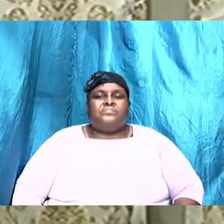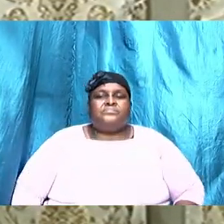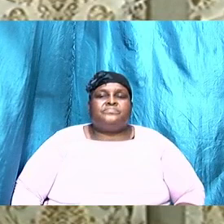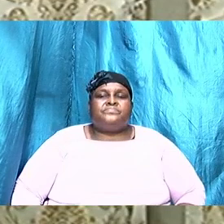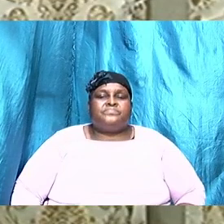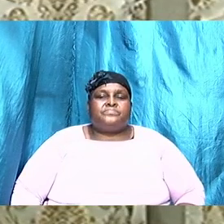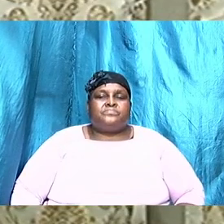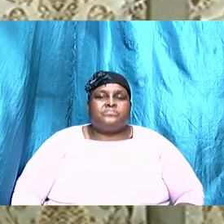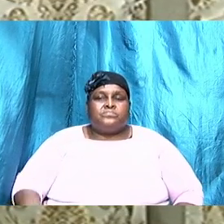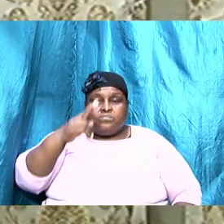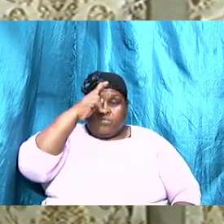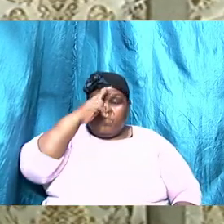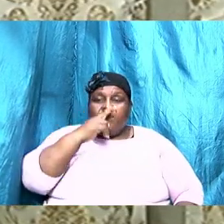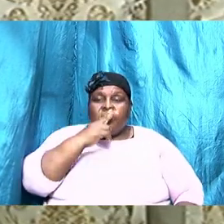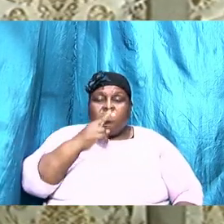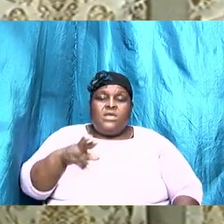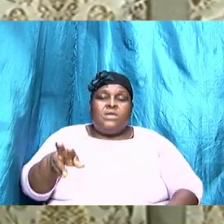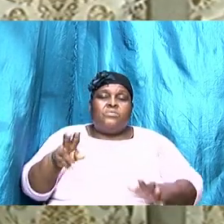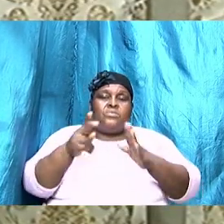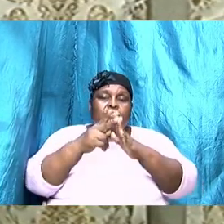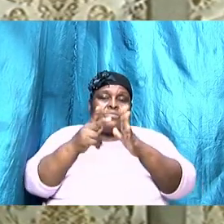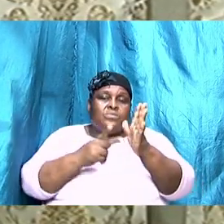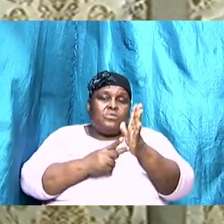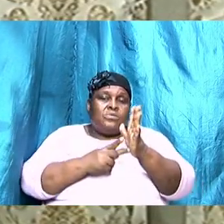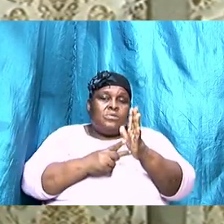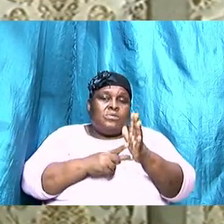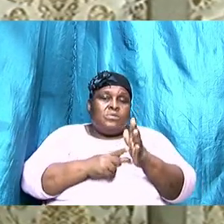the Hebrew custom when